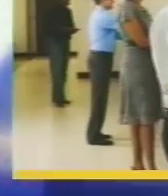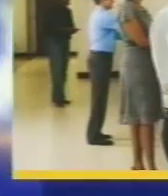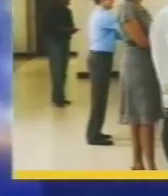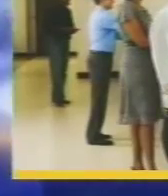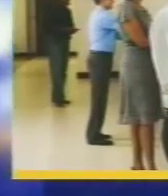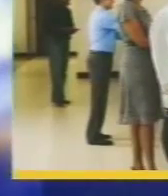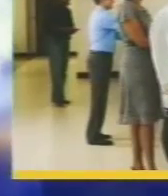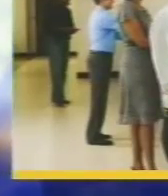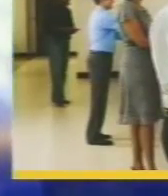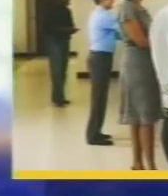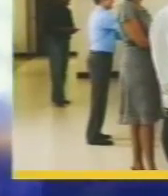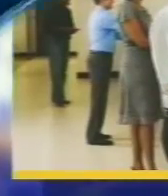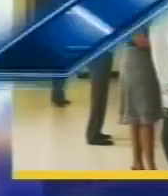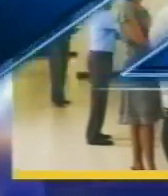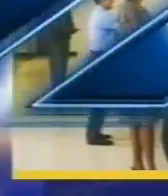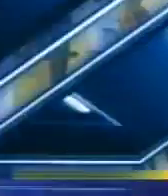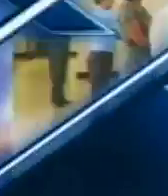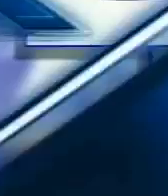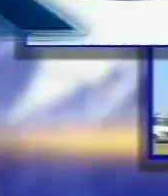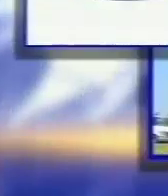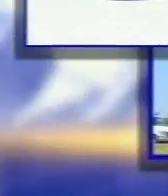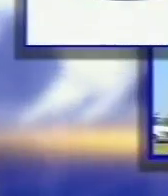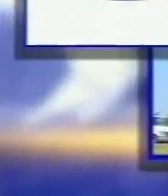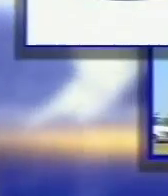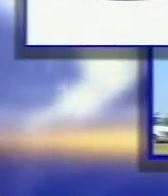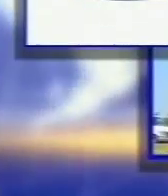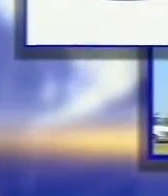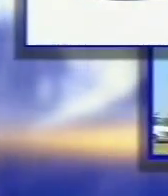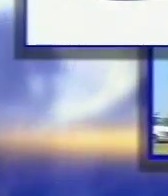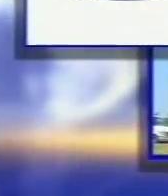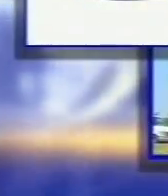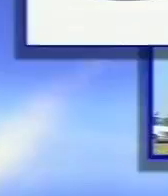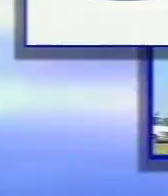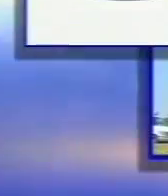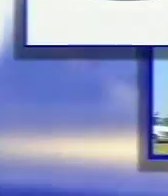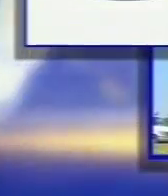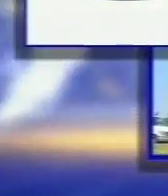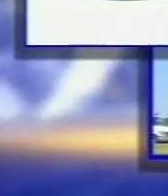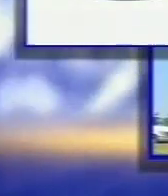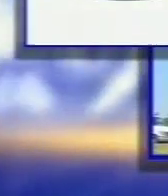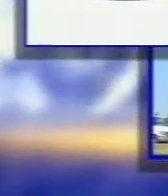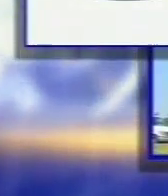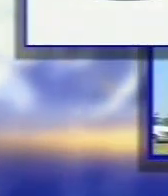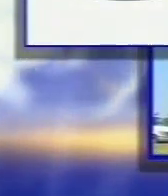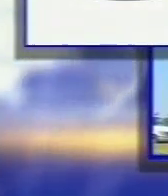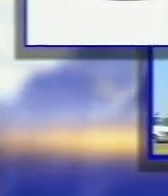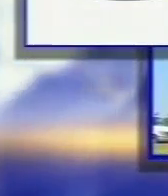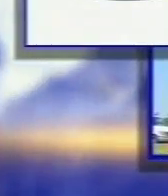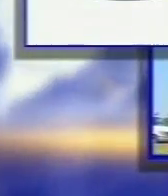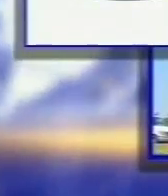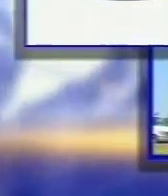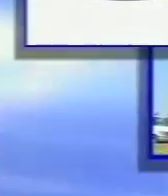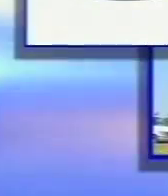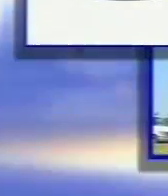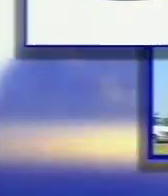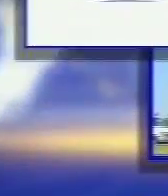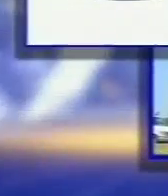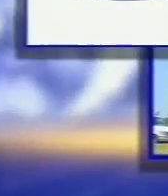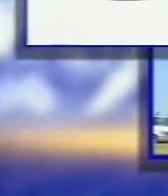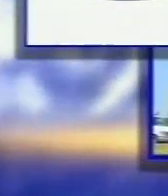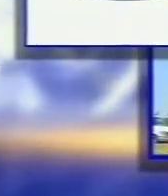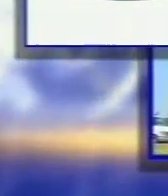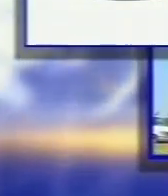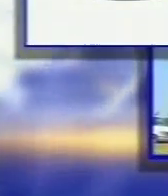is expected to deliver the keynote address. In international business, Ford Motor Company reported a 57% fall in second quarter